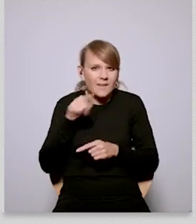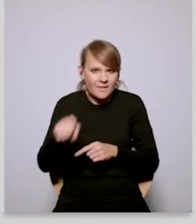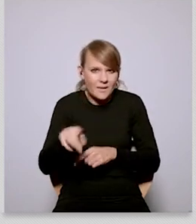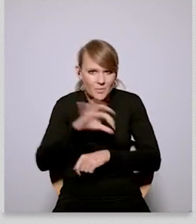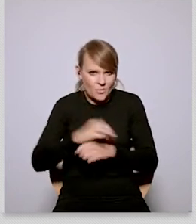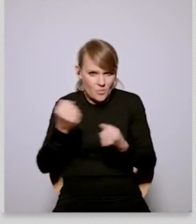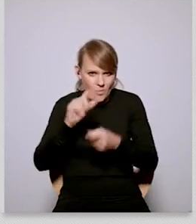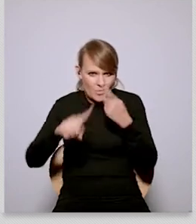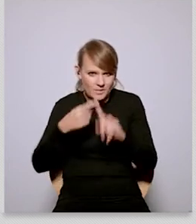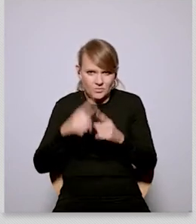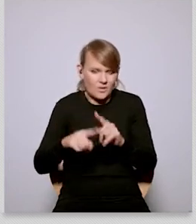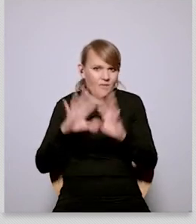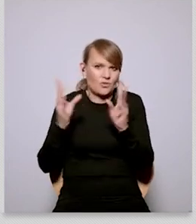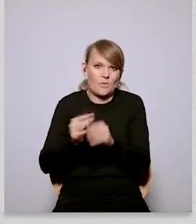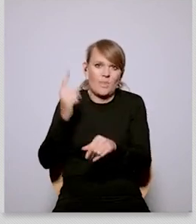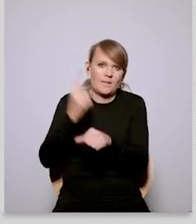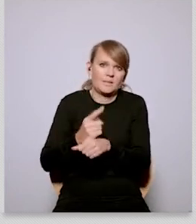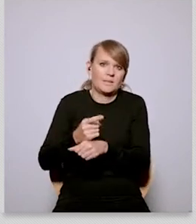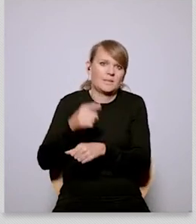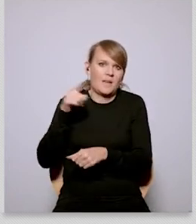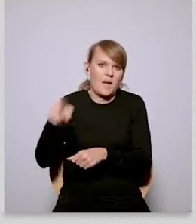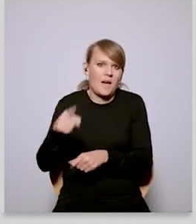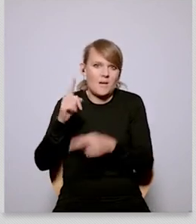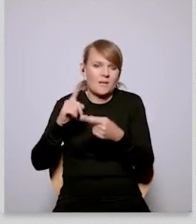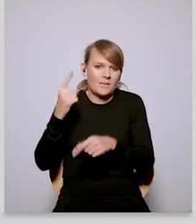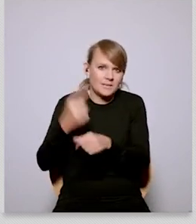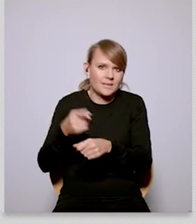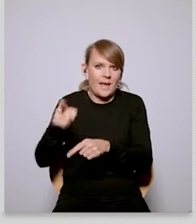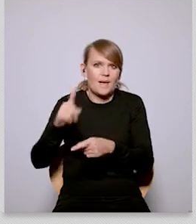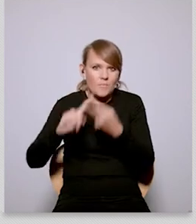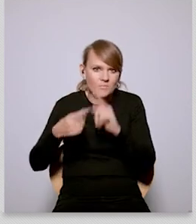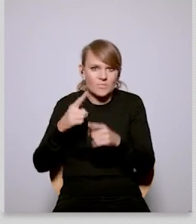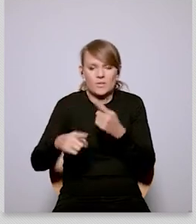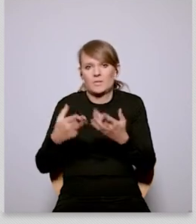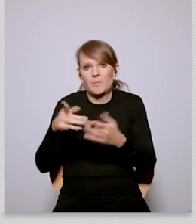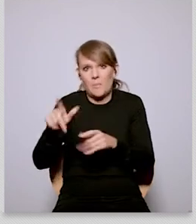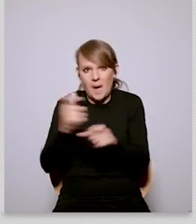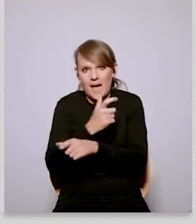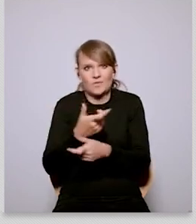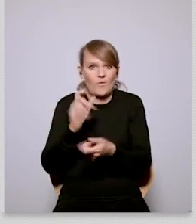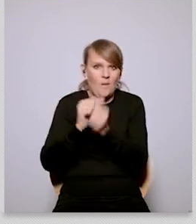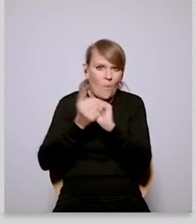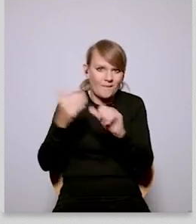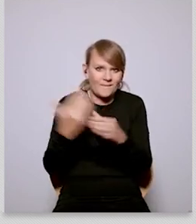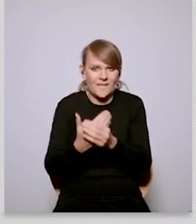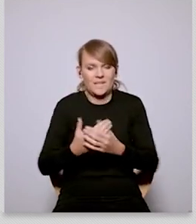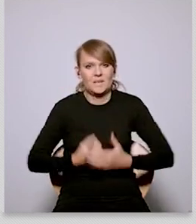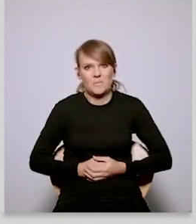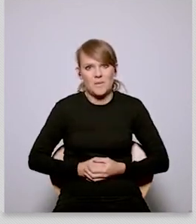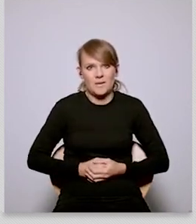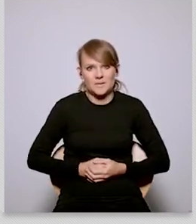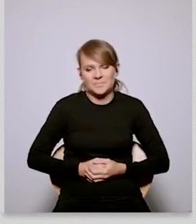security and from my perspective it's hard to think of a project that would be more tied